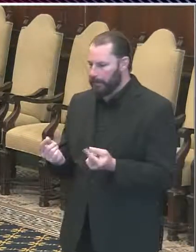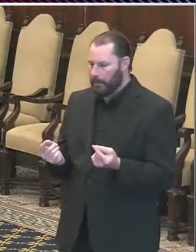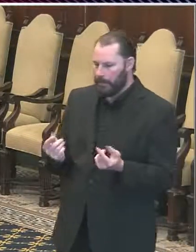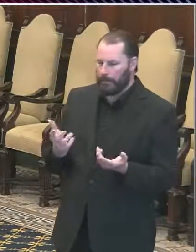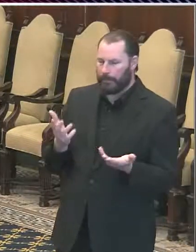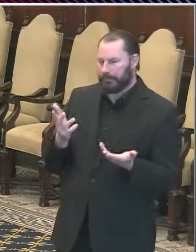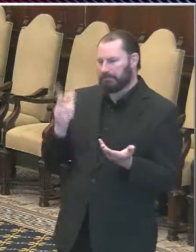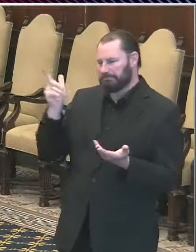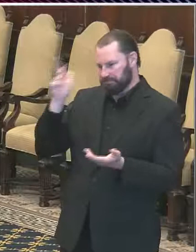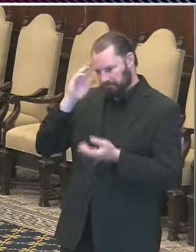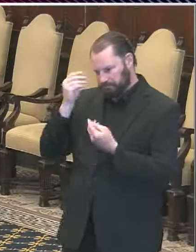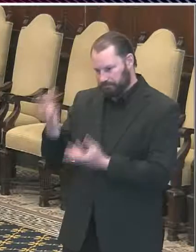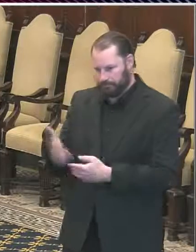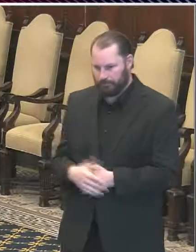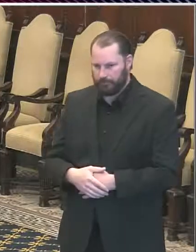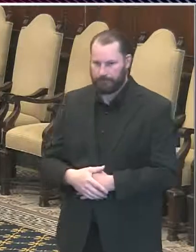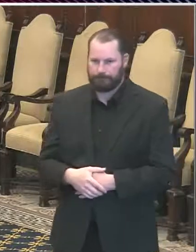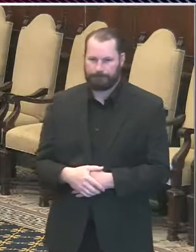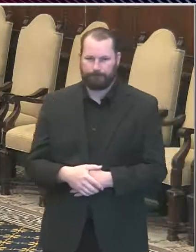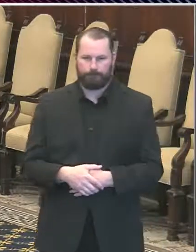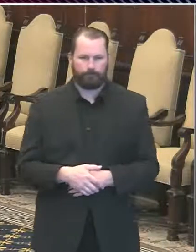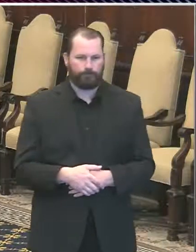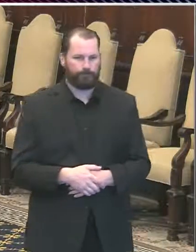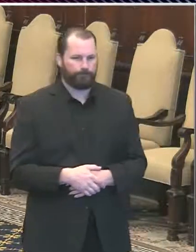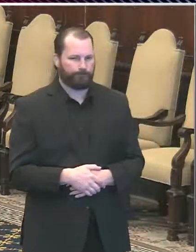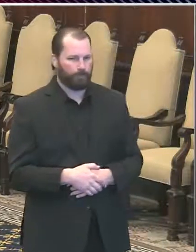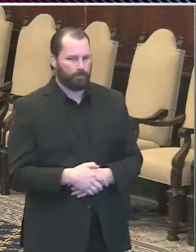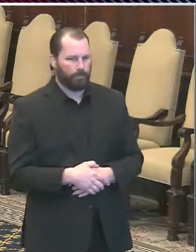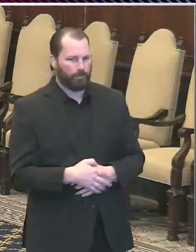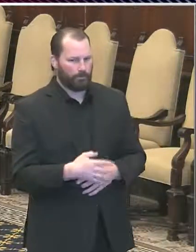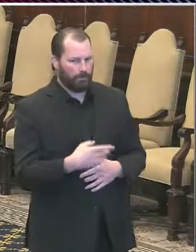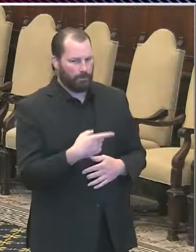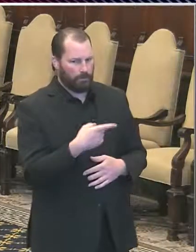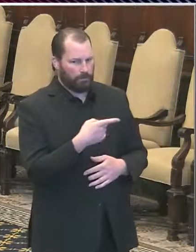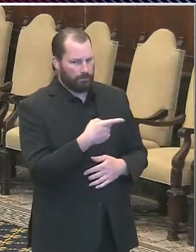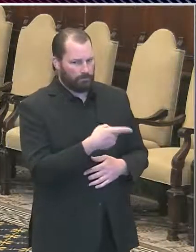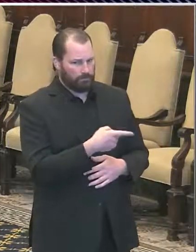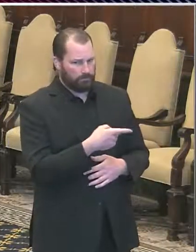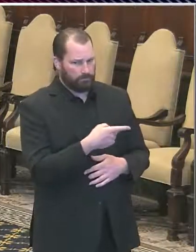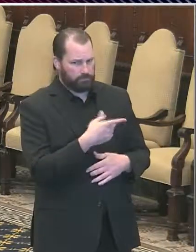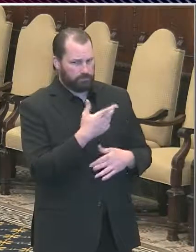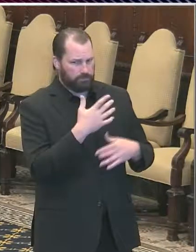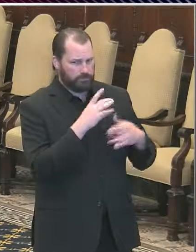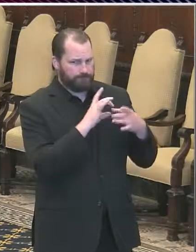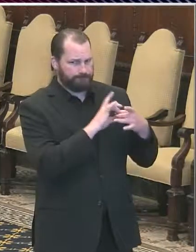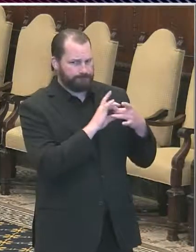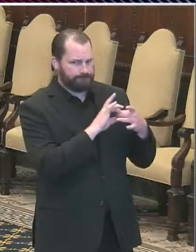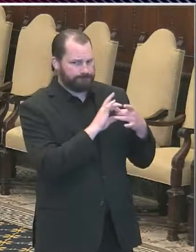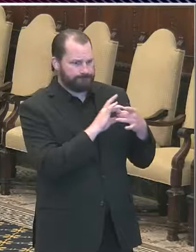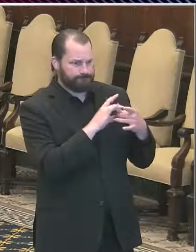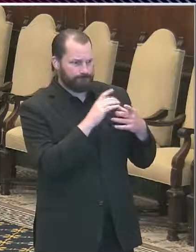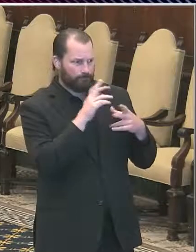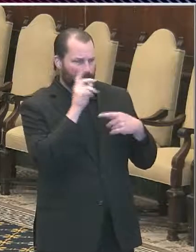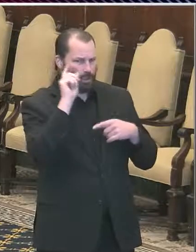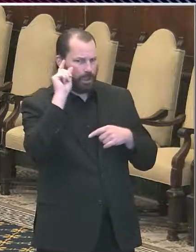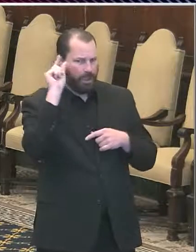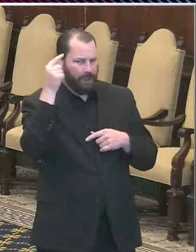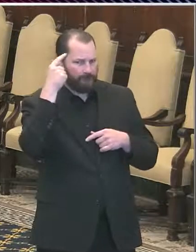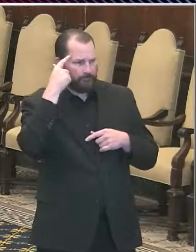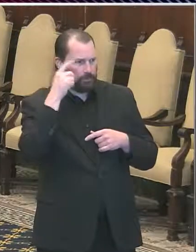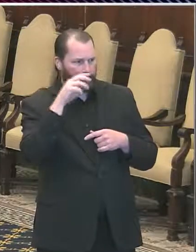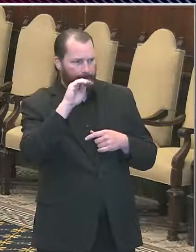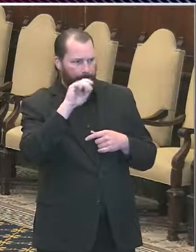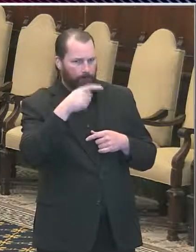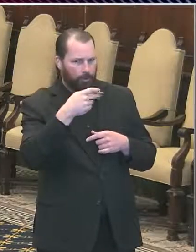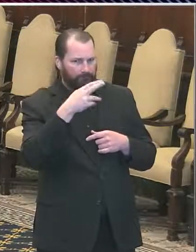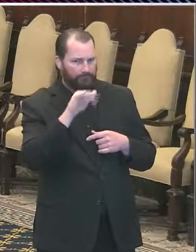as well. Have you been coordinating with Governor Murphy's office in the same way that you've been coordinating with Governor Wolfs at all or no? I have not been, Okay,